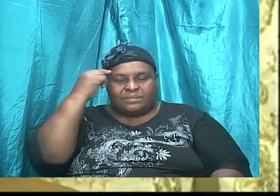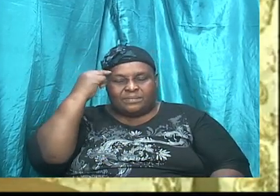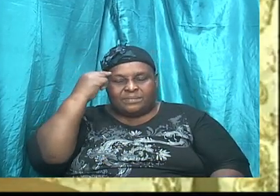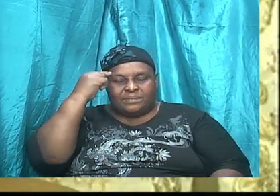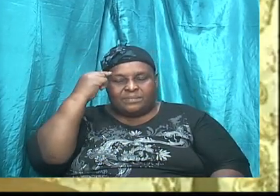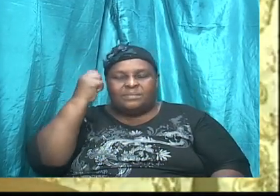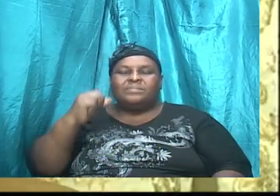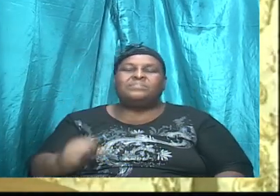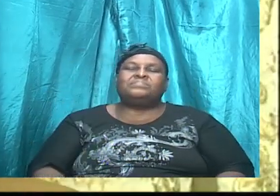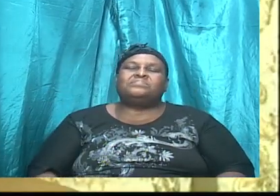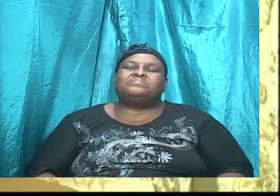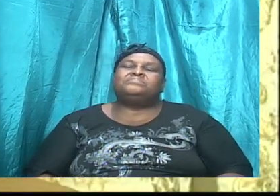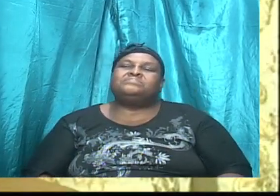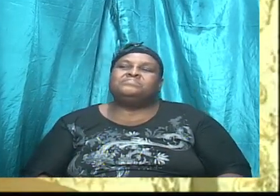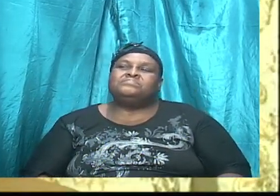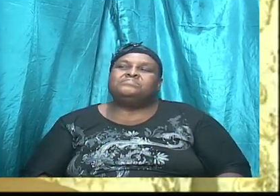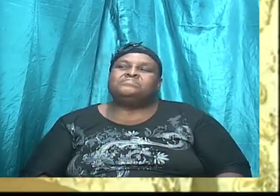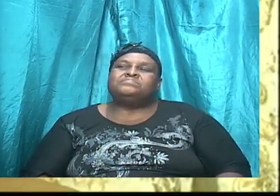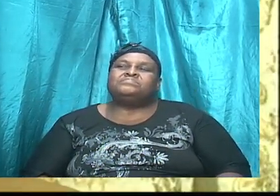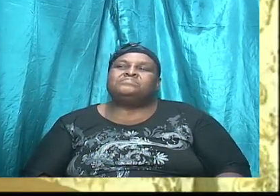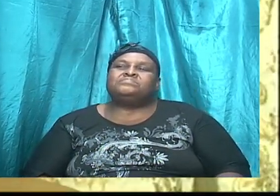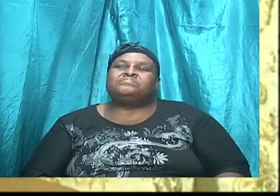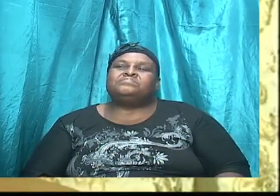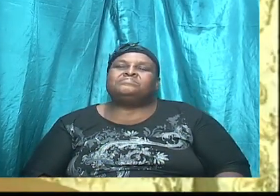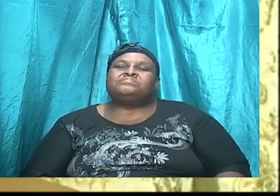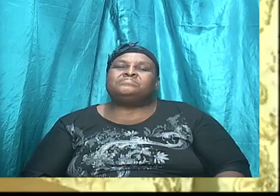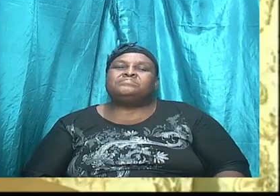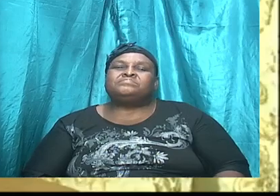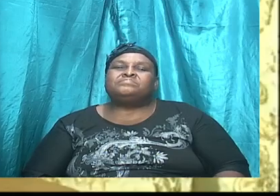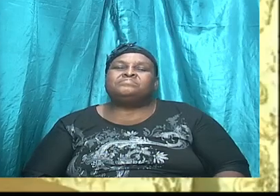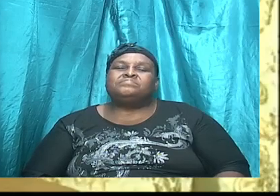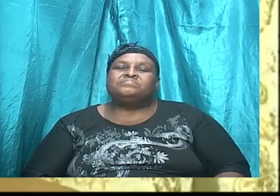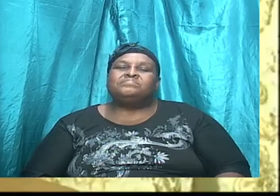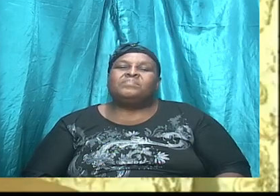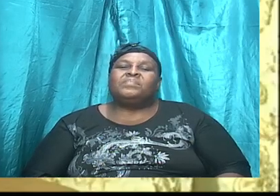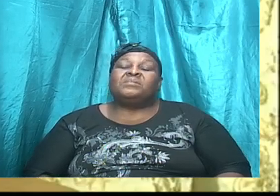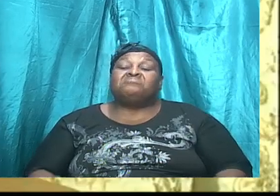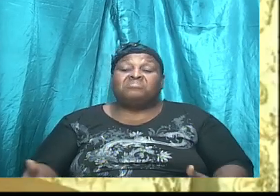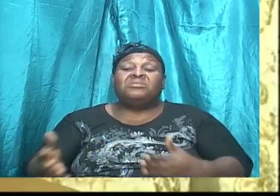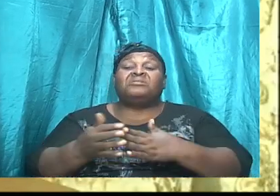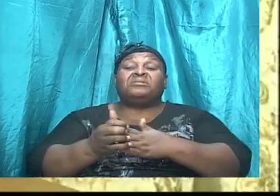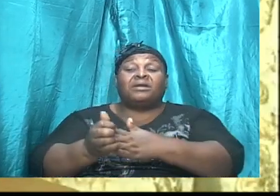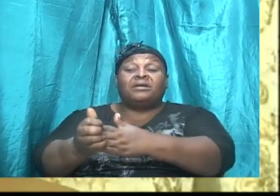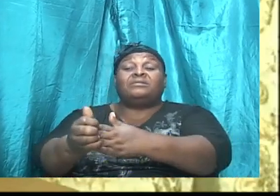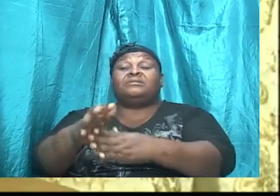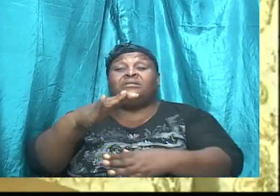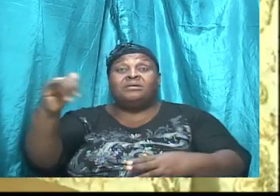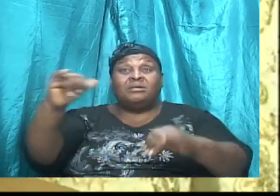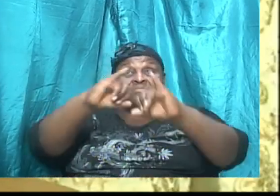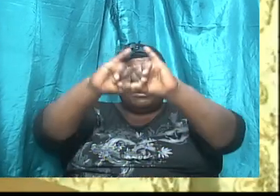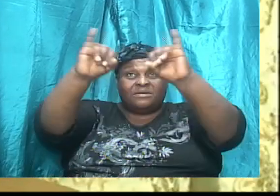Amen? men. And they are guided by that image.